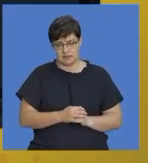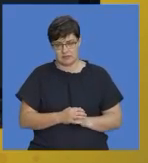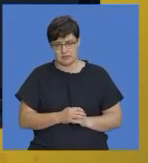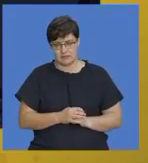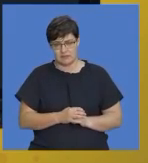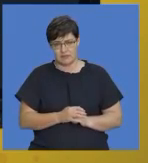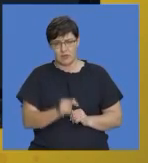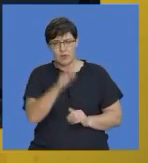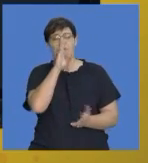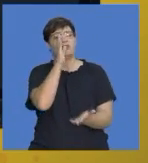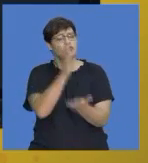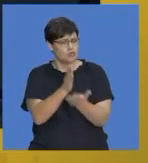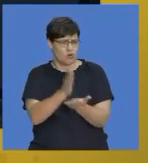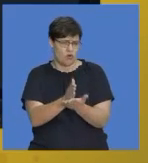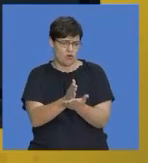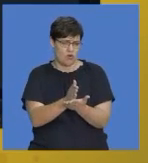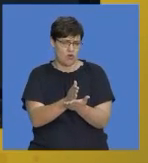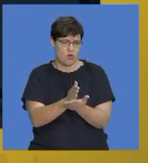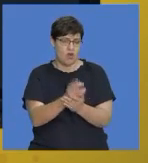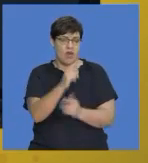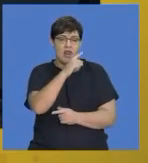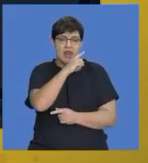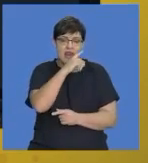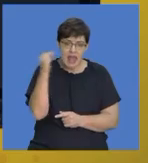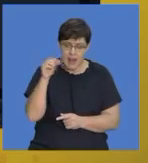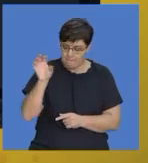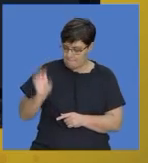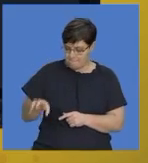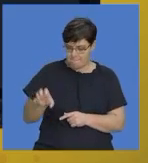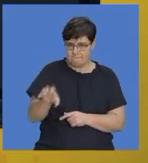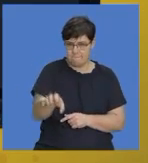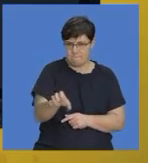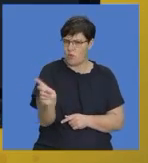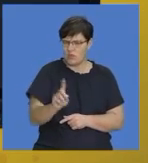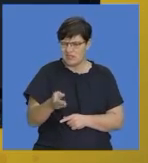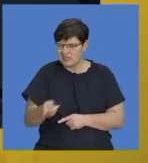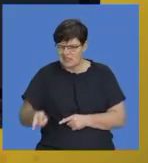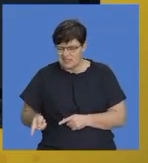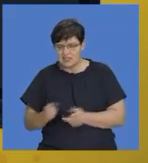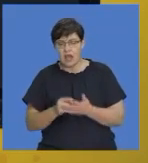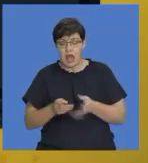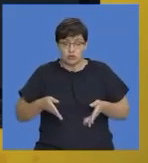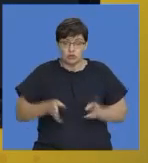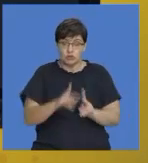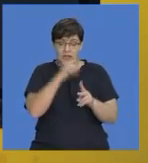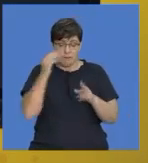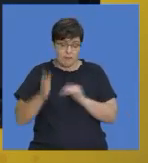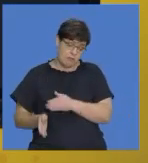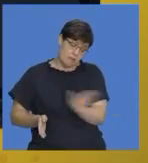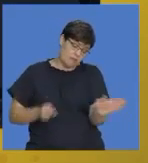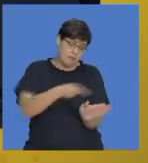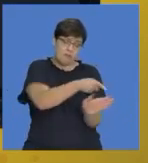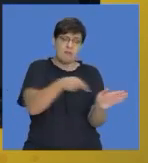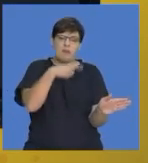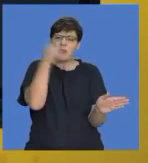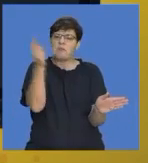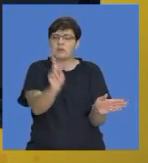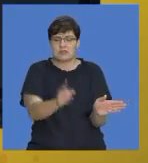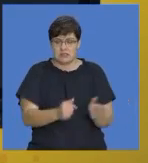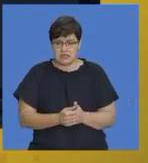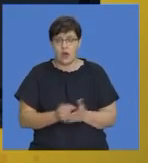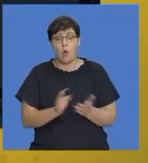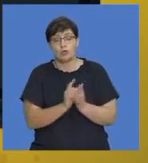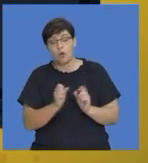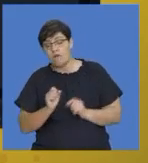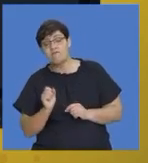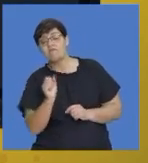actually name our landmarks and we use the street names that are provided. Also, mileage is very, very important so you need